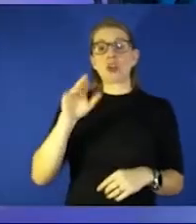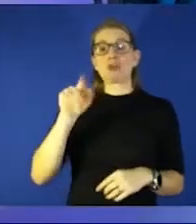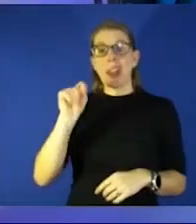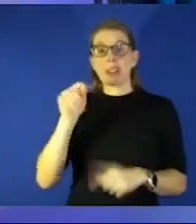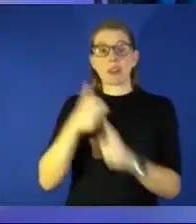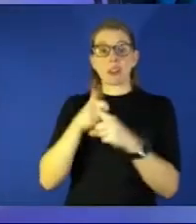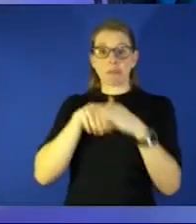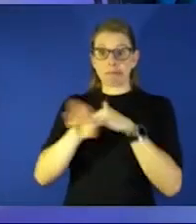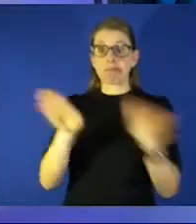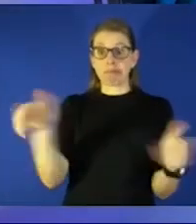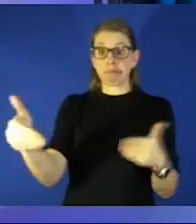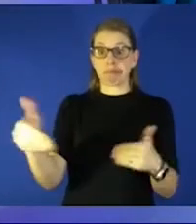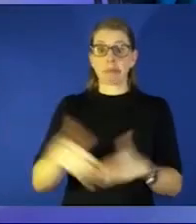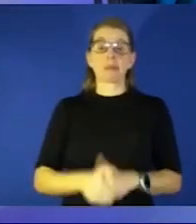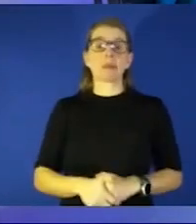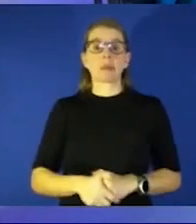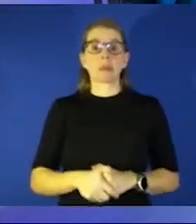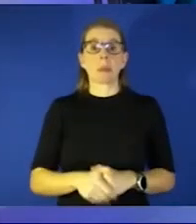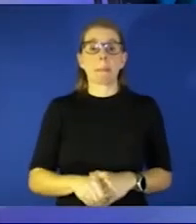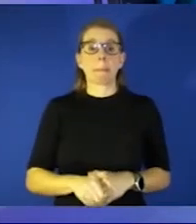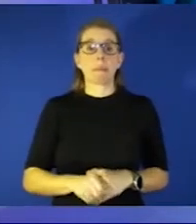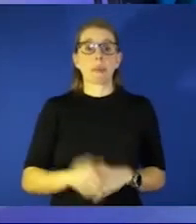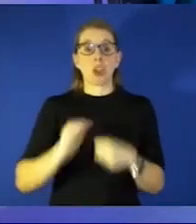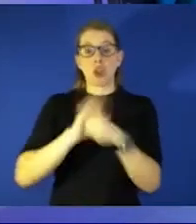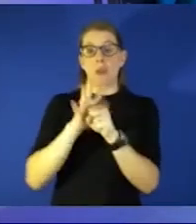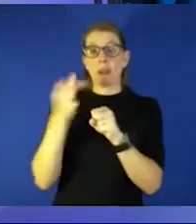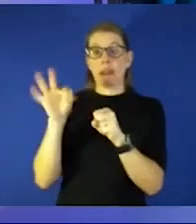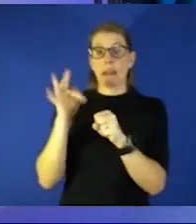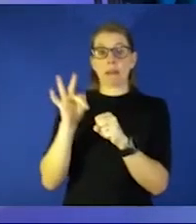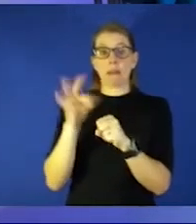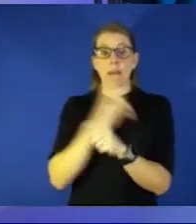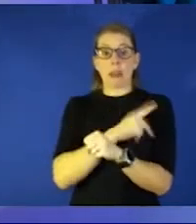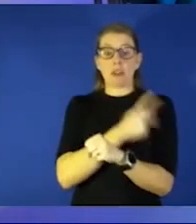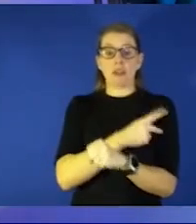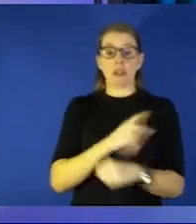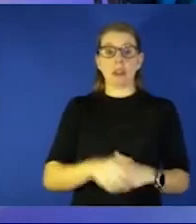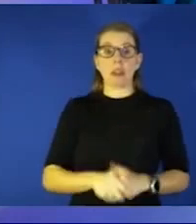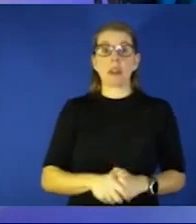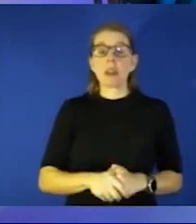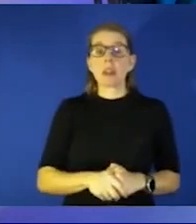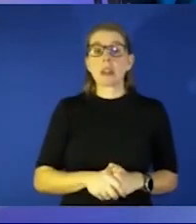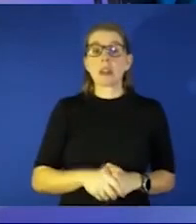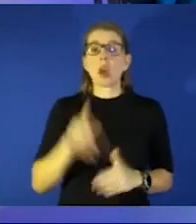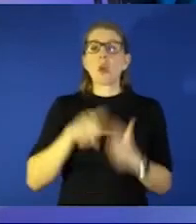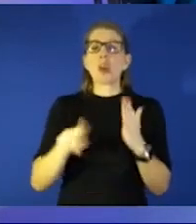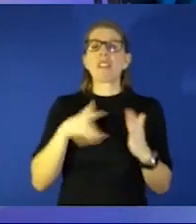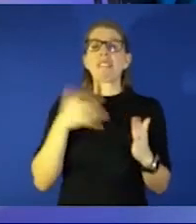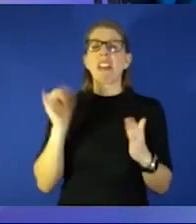room with another coven 19 patient on a ventilator what do you feel like